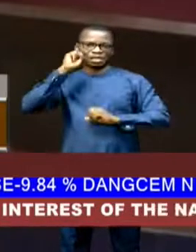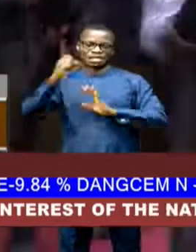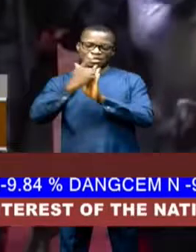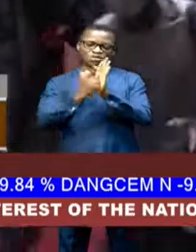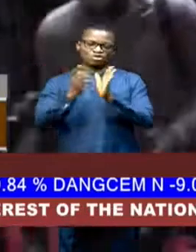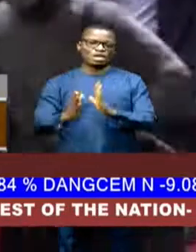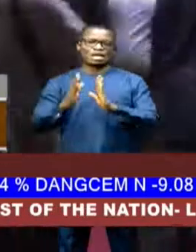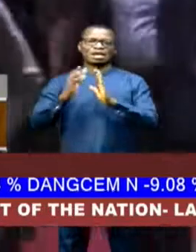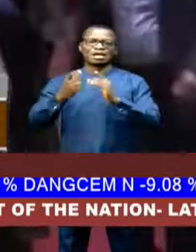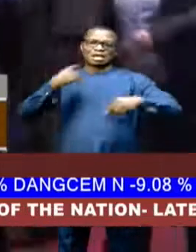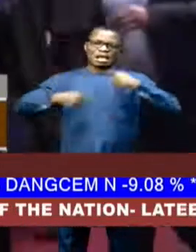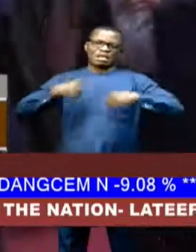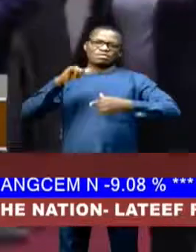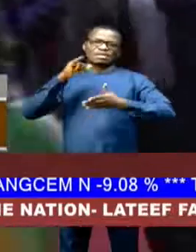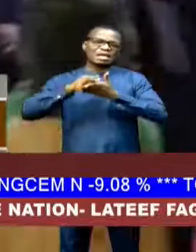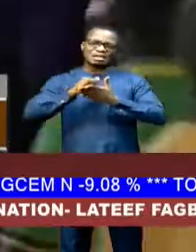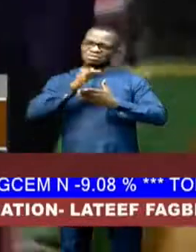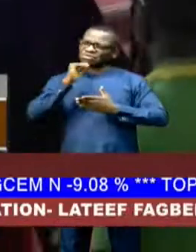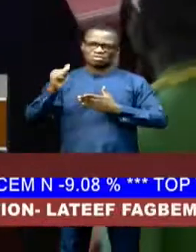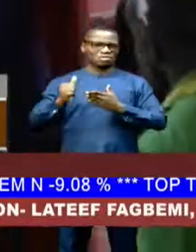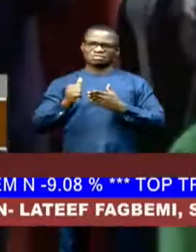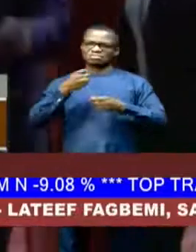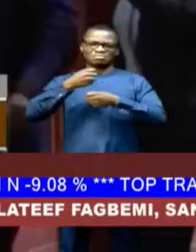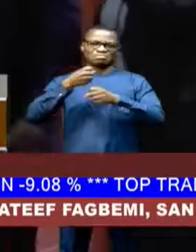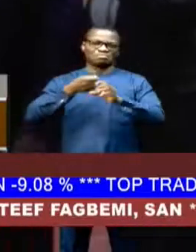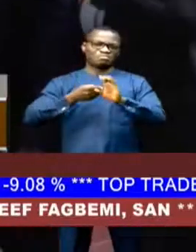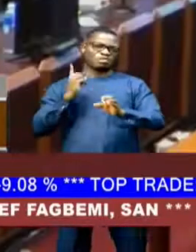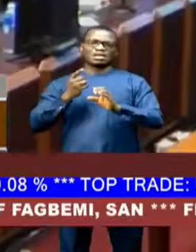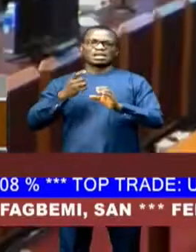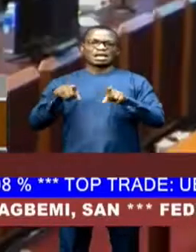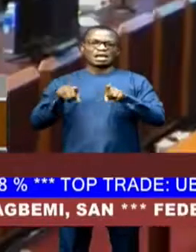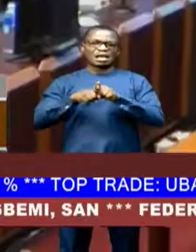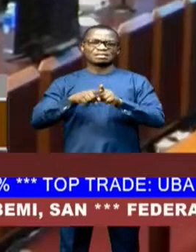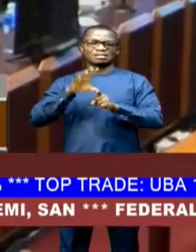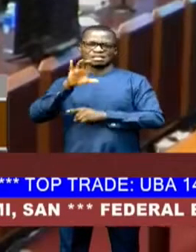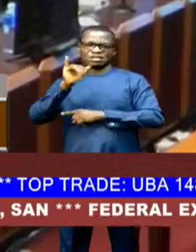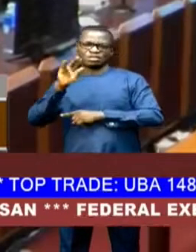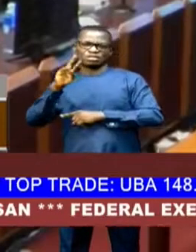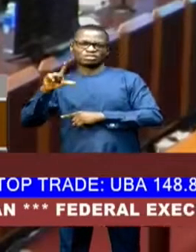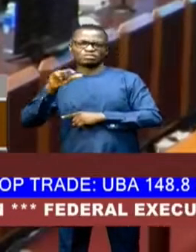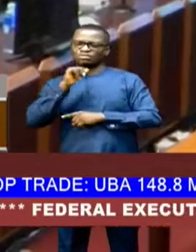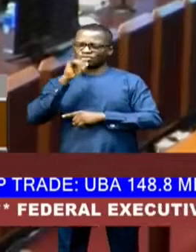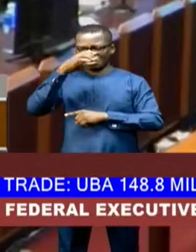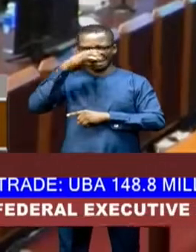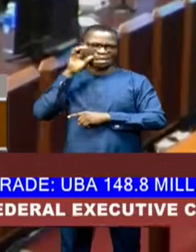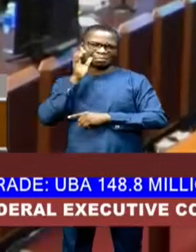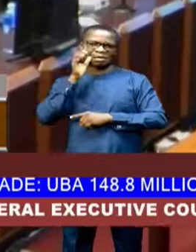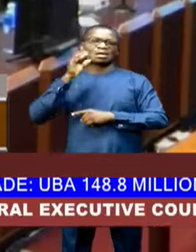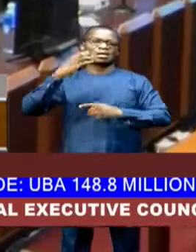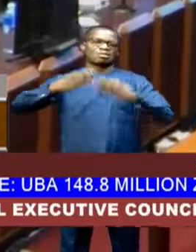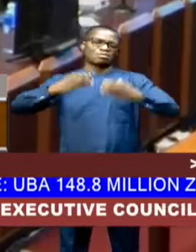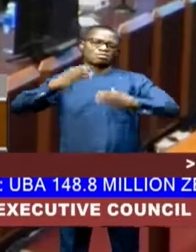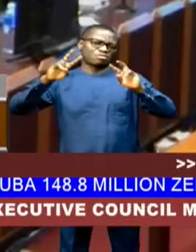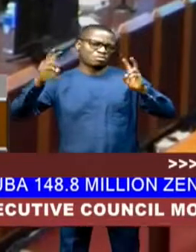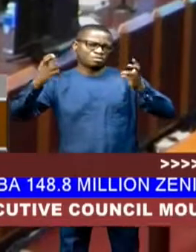the sentence did not disqualify him as it followed civil rather than criminal proceedings and had been shortened